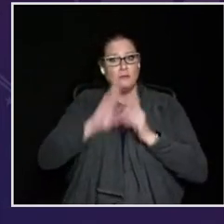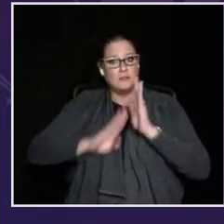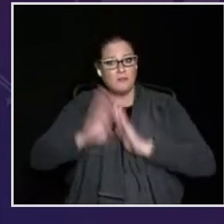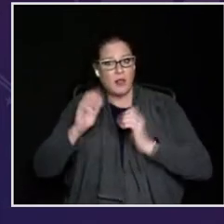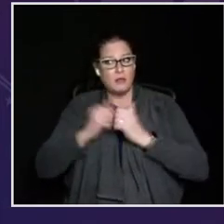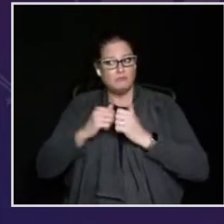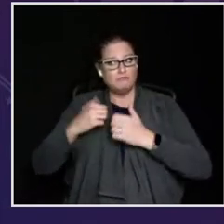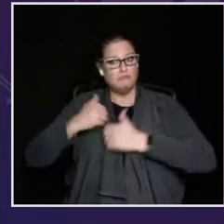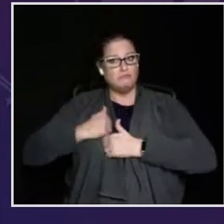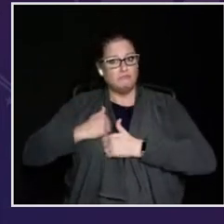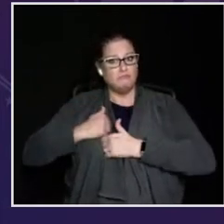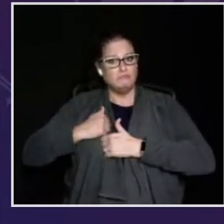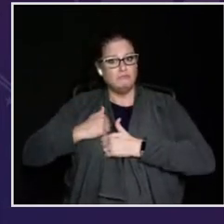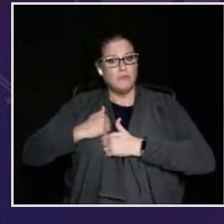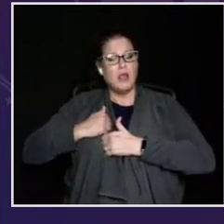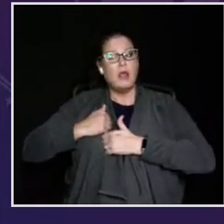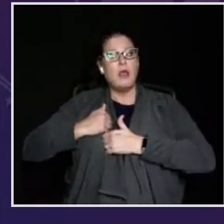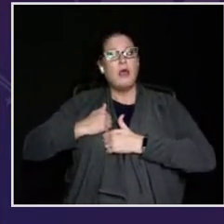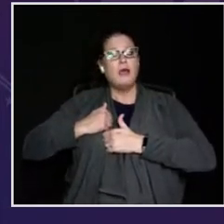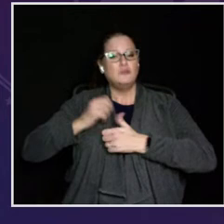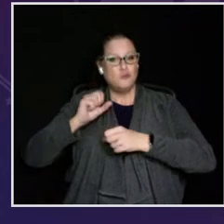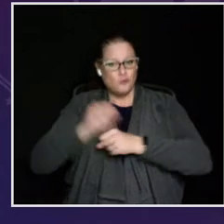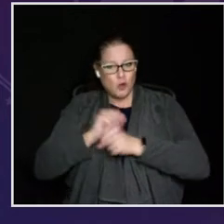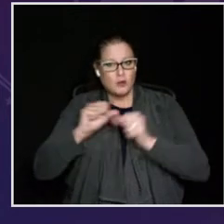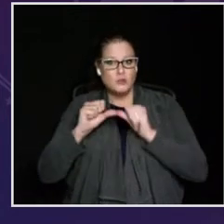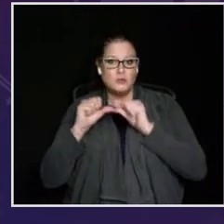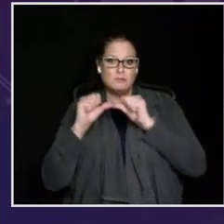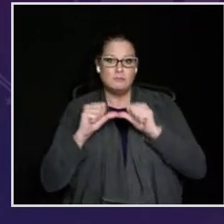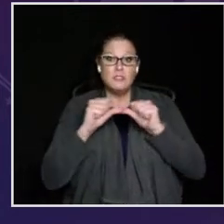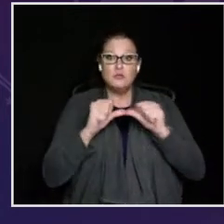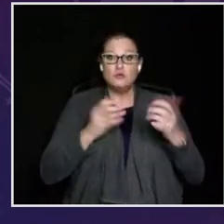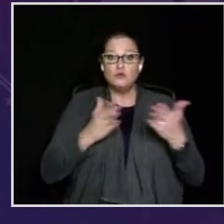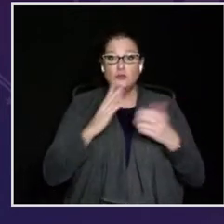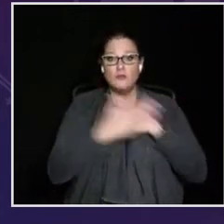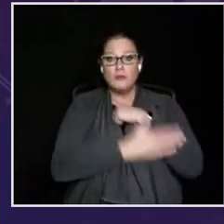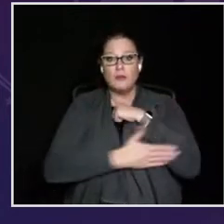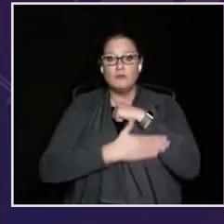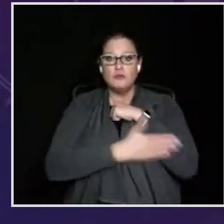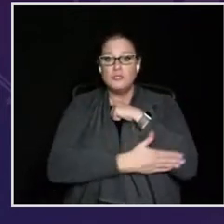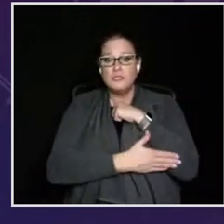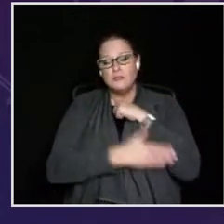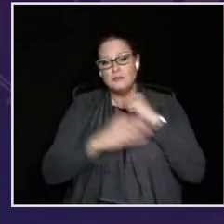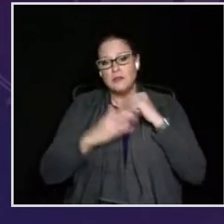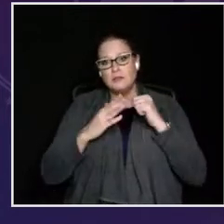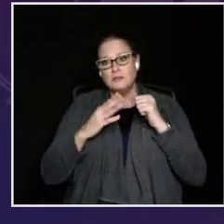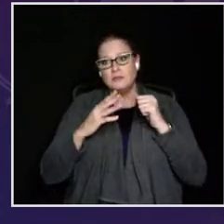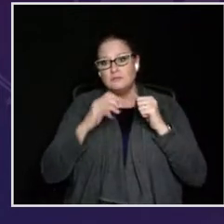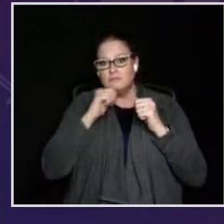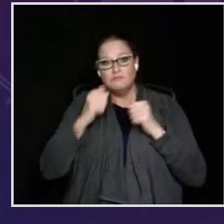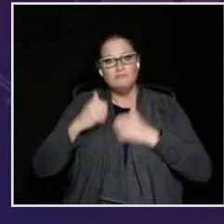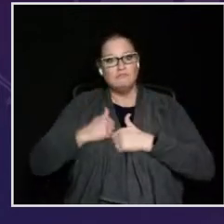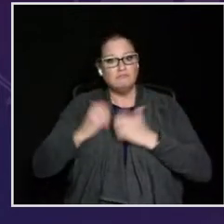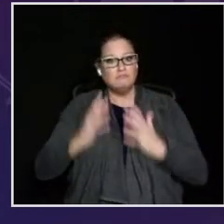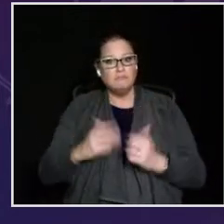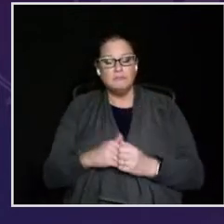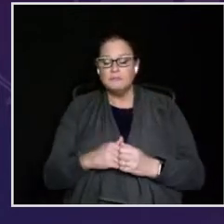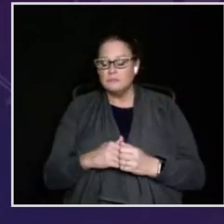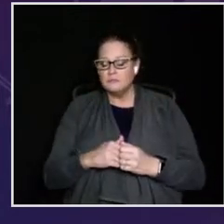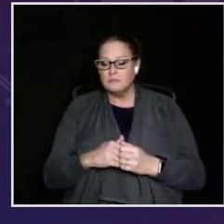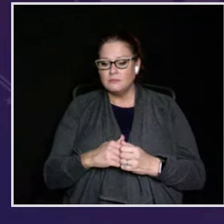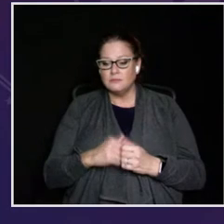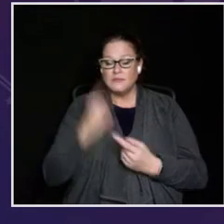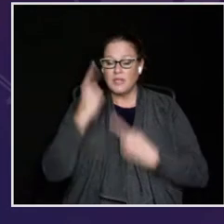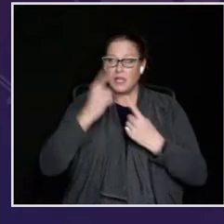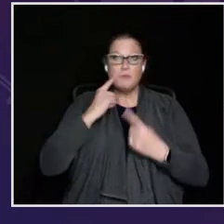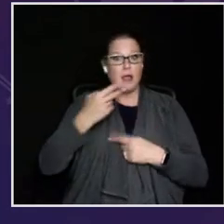government who have put the character and training that they developed in uniform to work to continue serving our